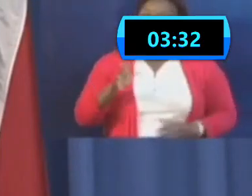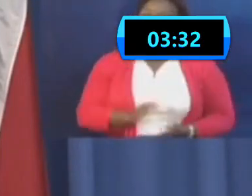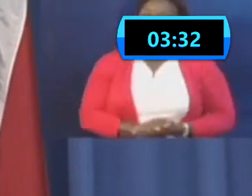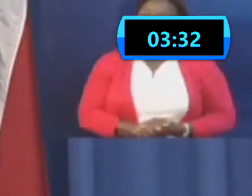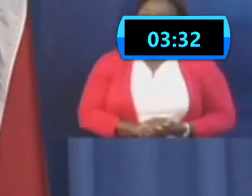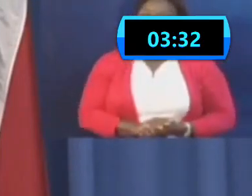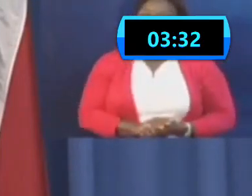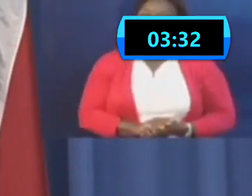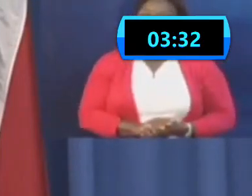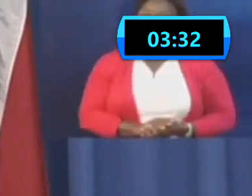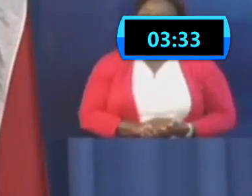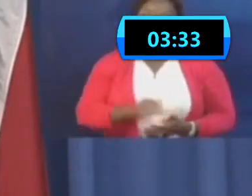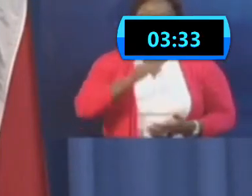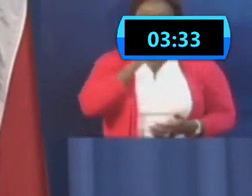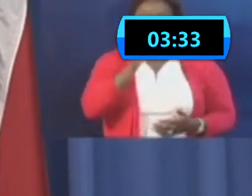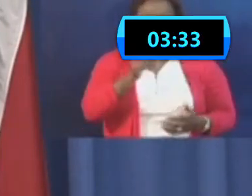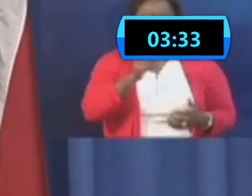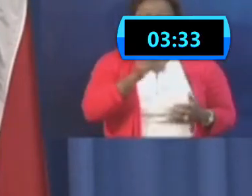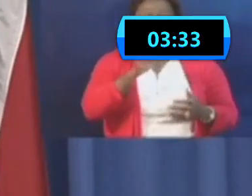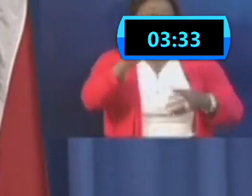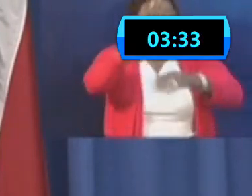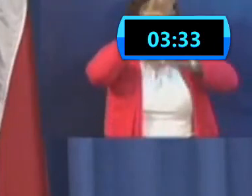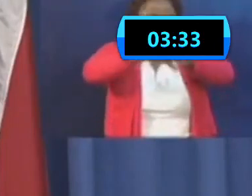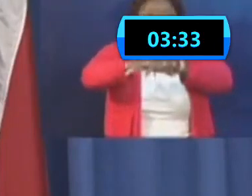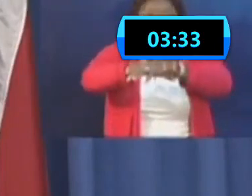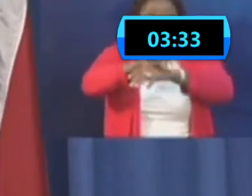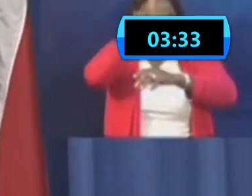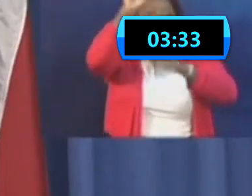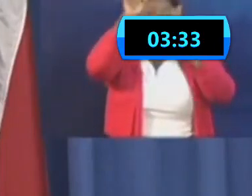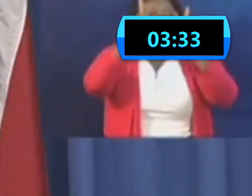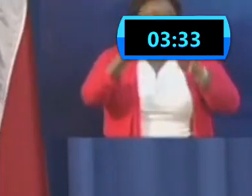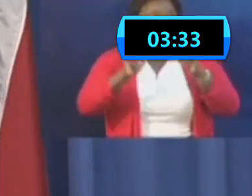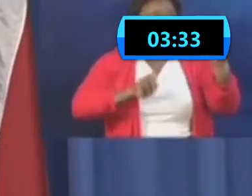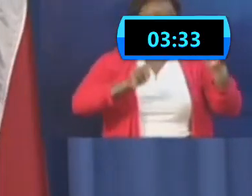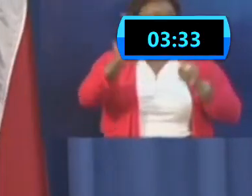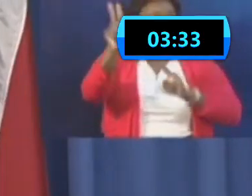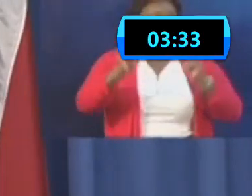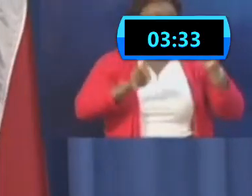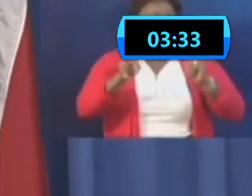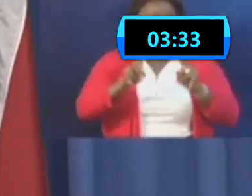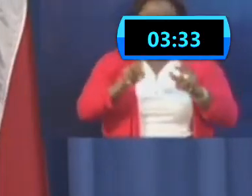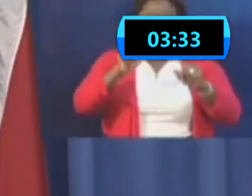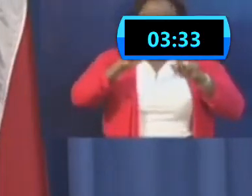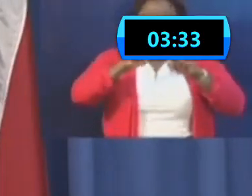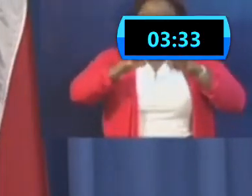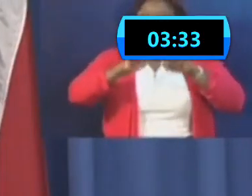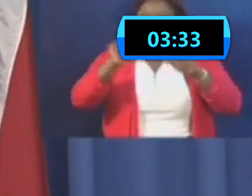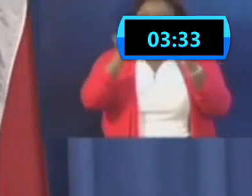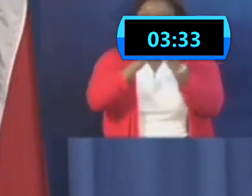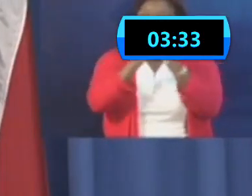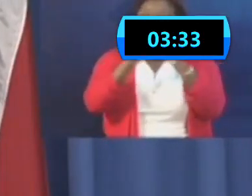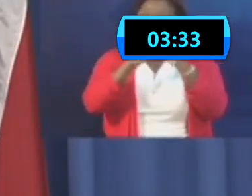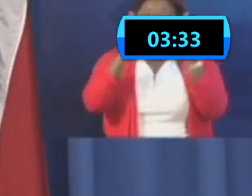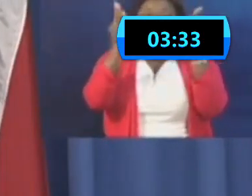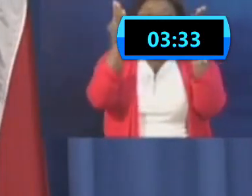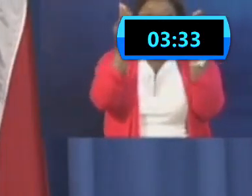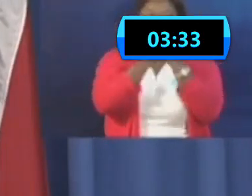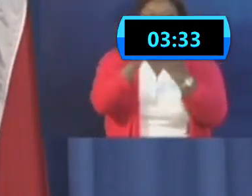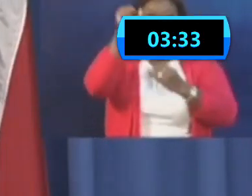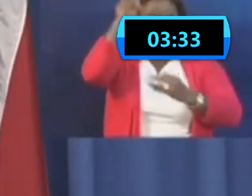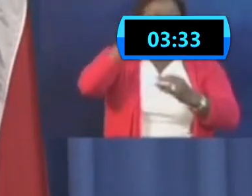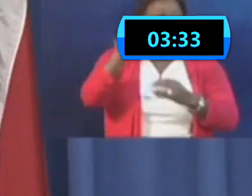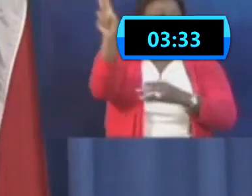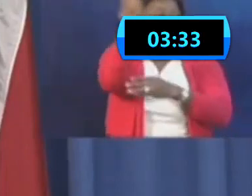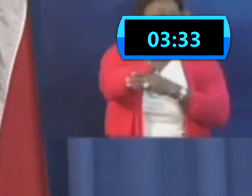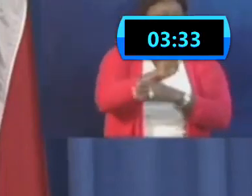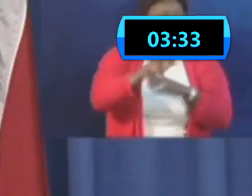wouldn't be charged for one person in a vehicle not wearing a mask. But we're asking, even with families, please wear the mask because it is going